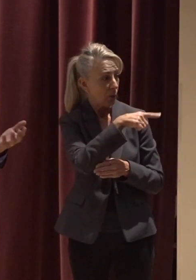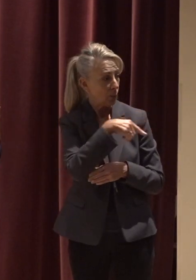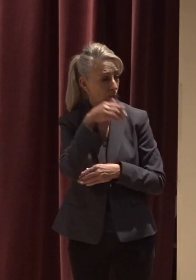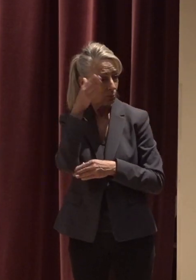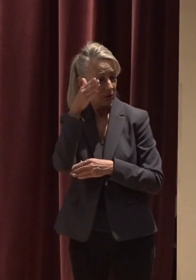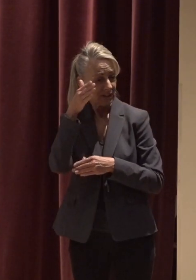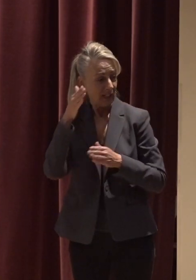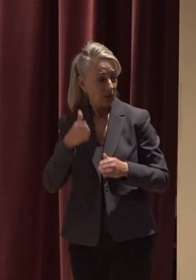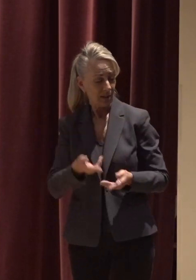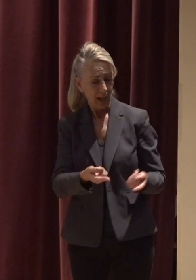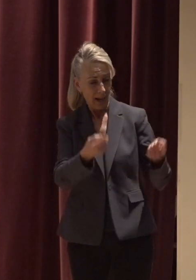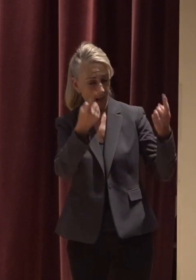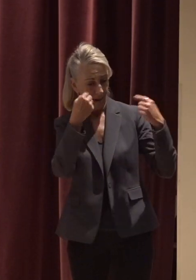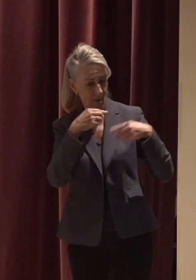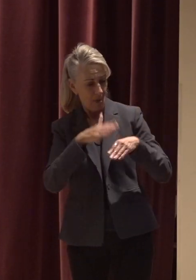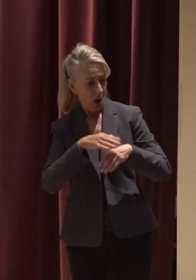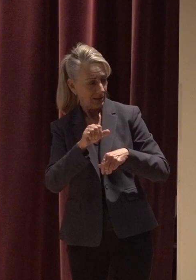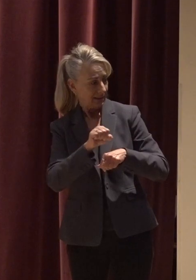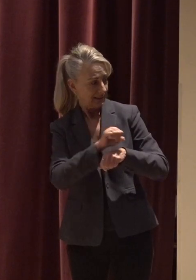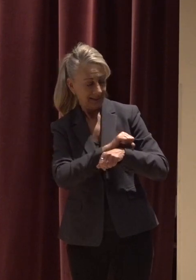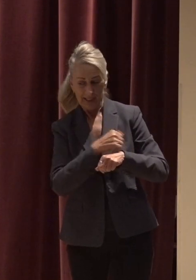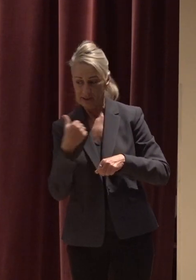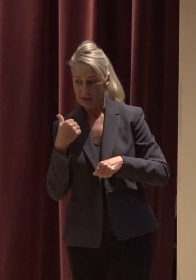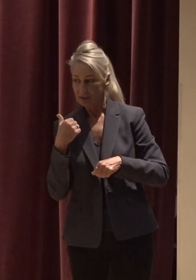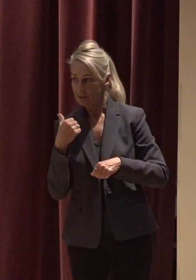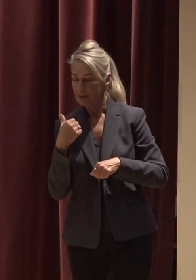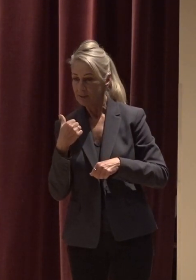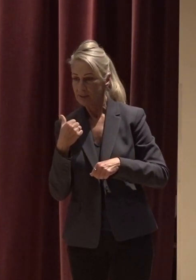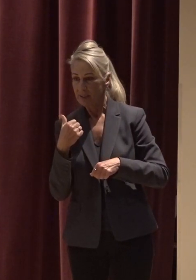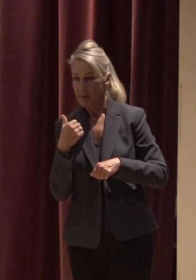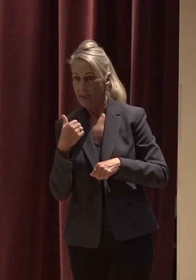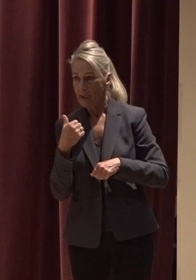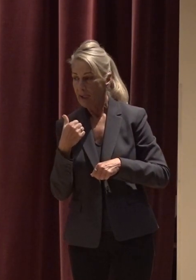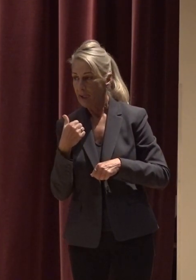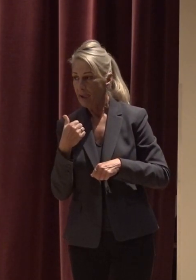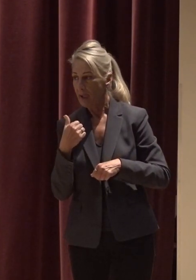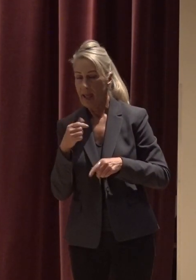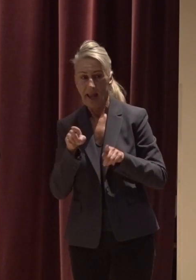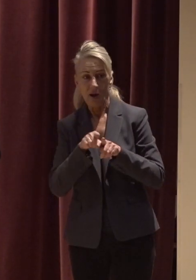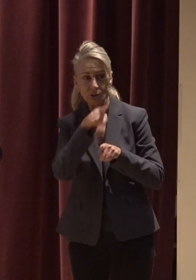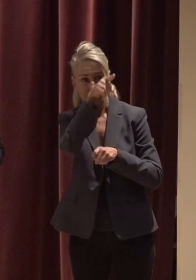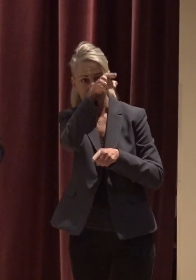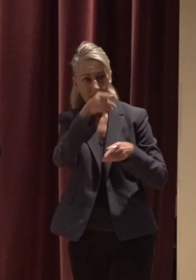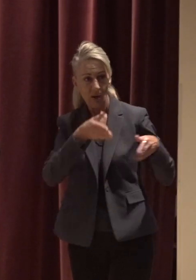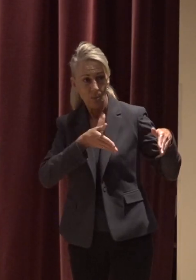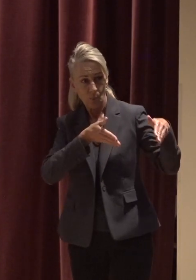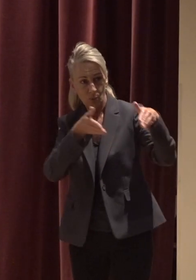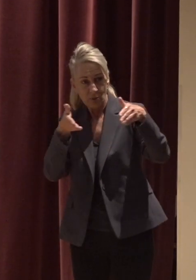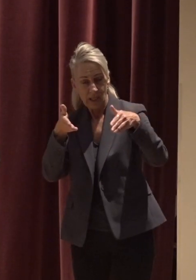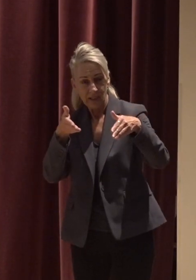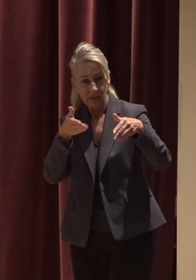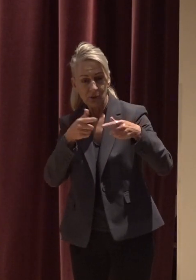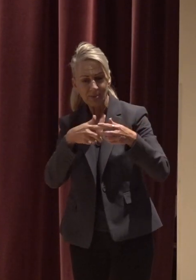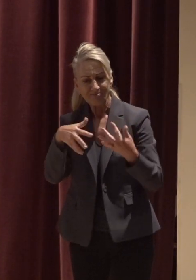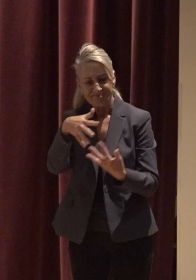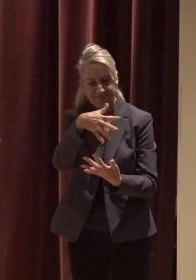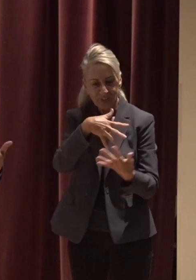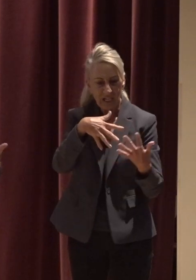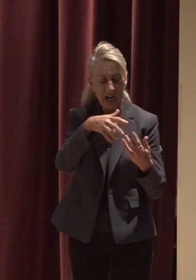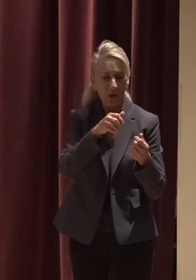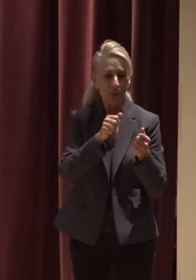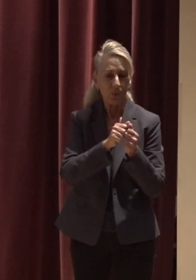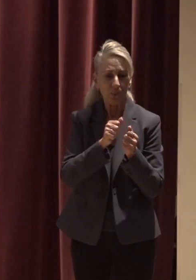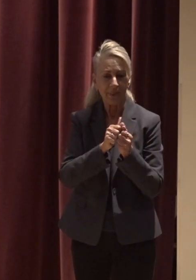come up on stage As well as in our breezeway And to interact with our